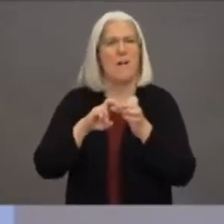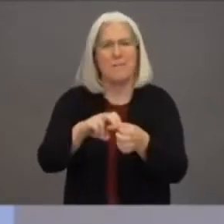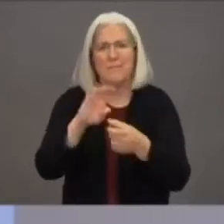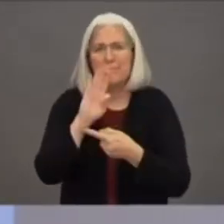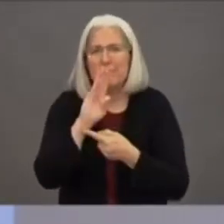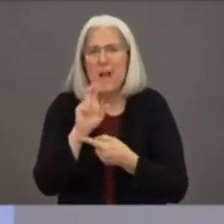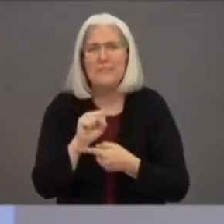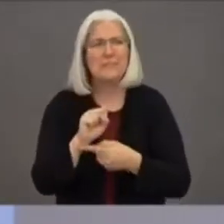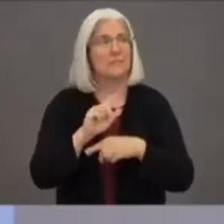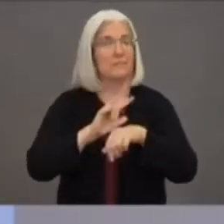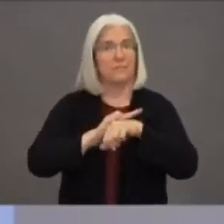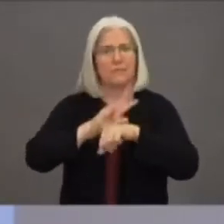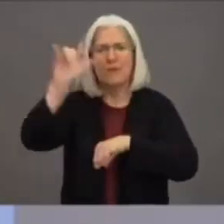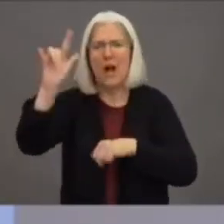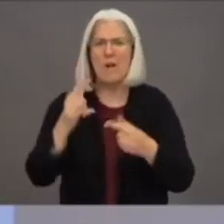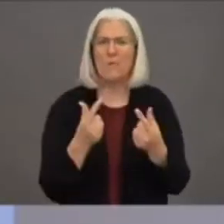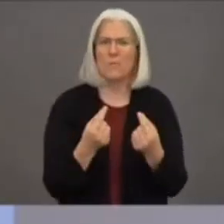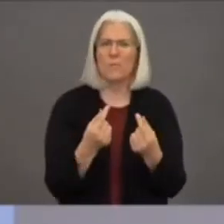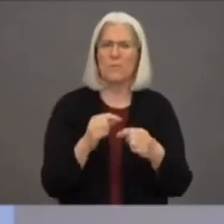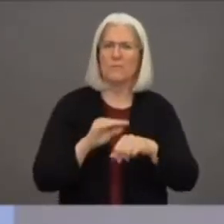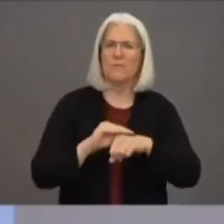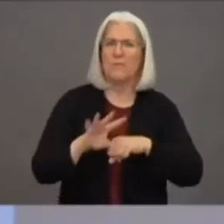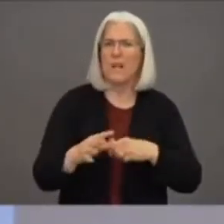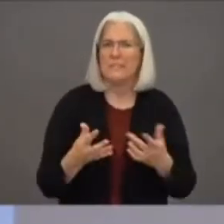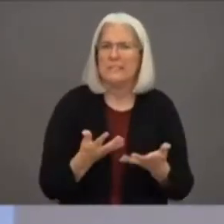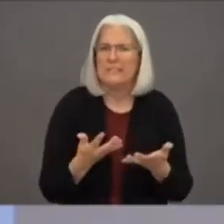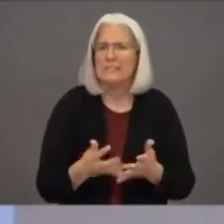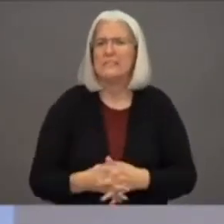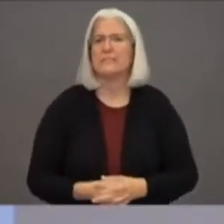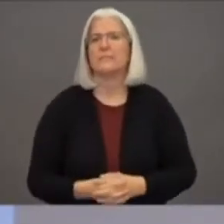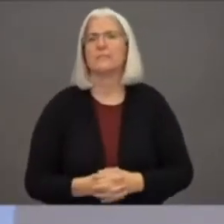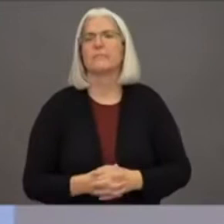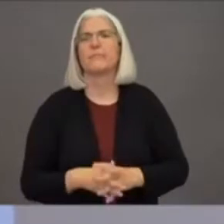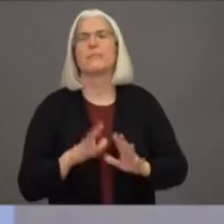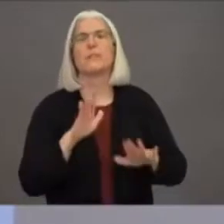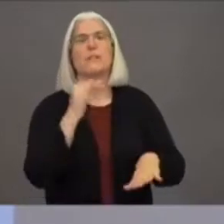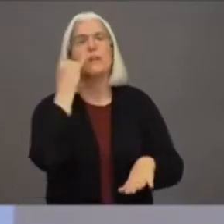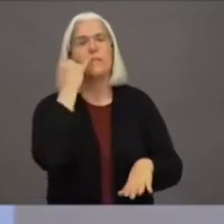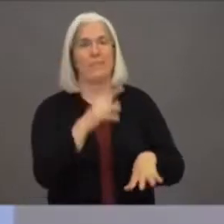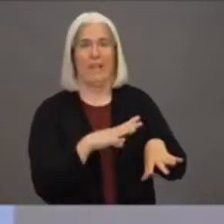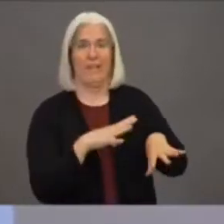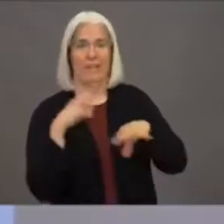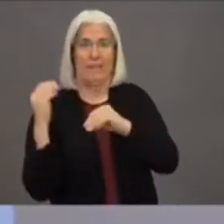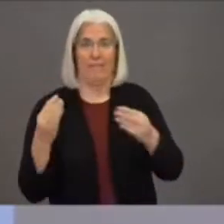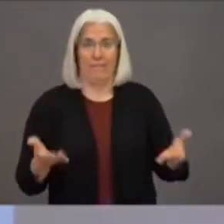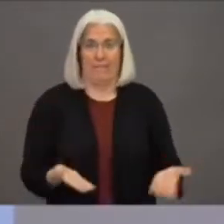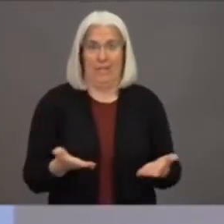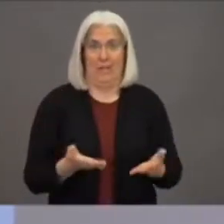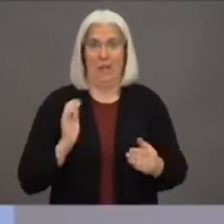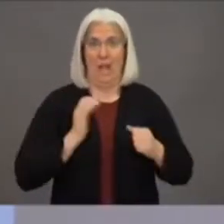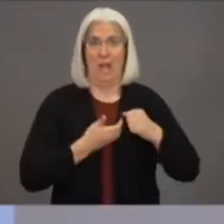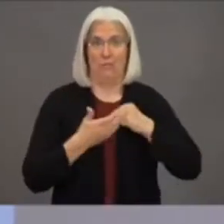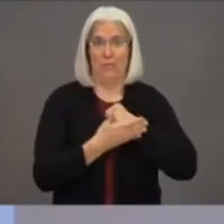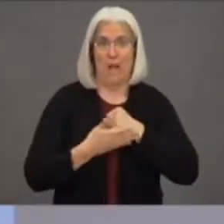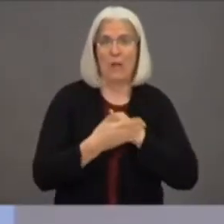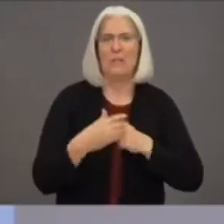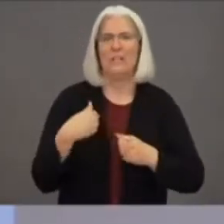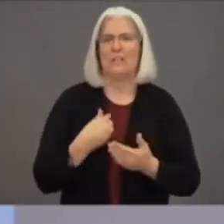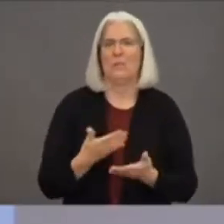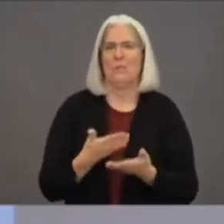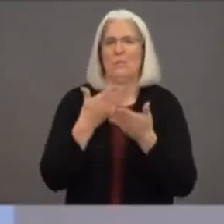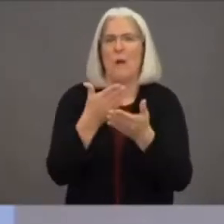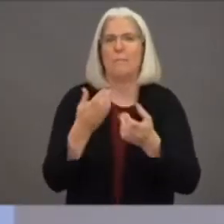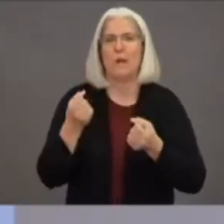if you mix somebody from a different household, we're trying to let you know that that could be a high-risk